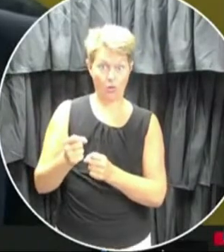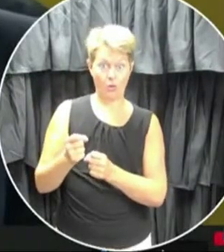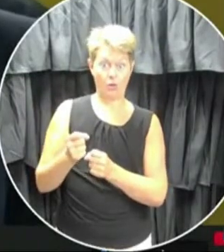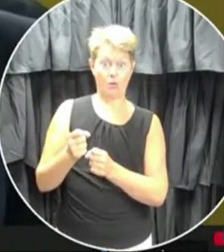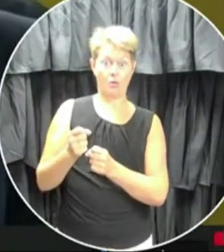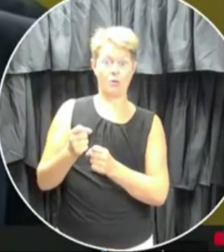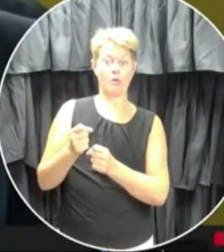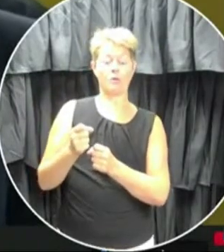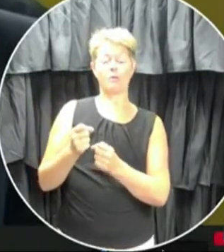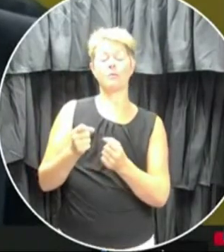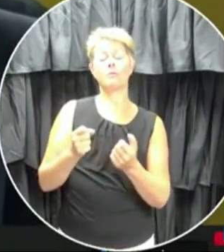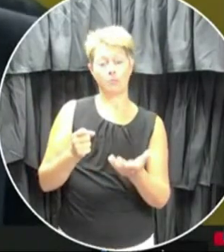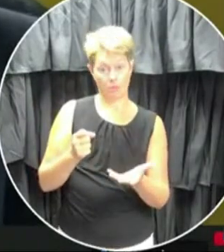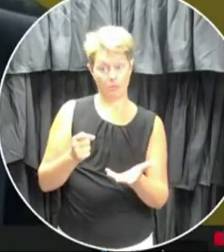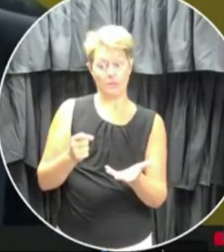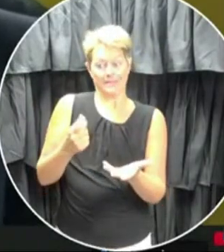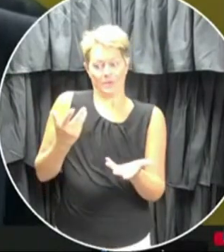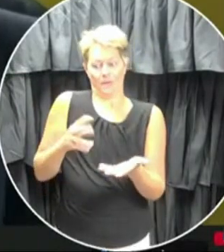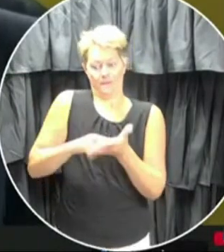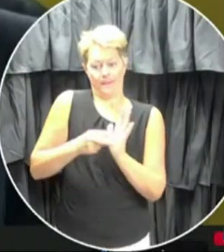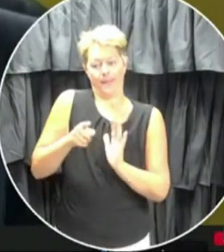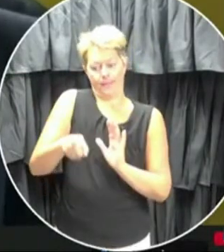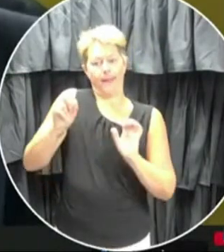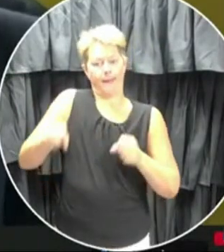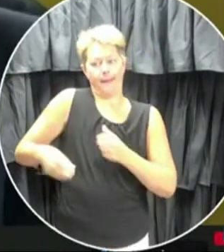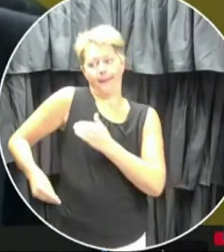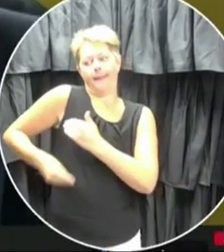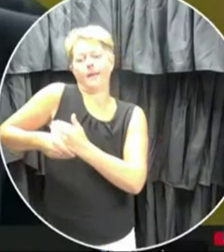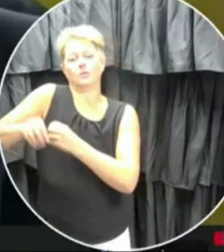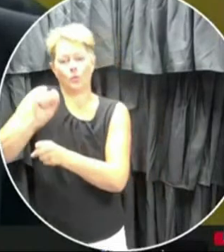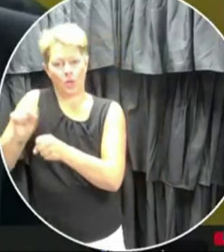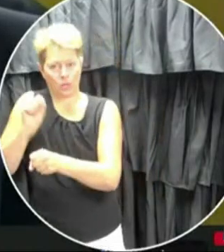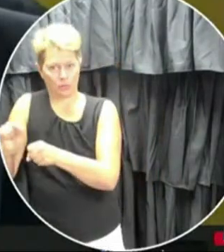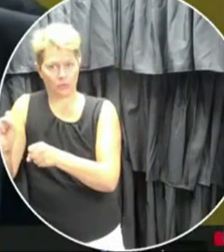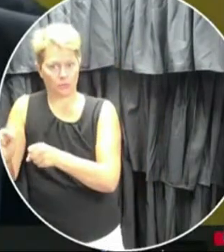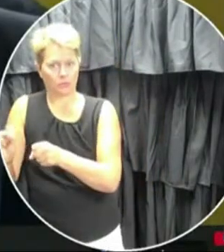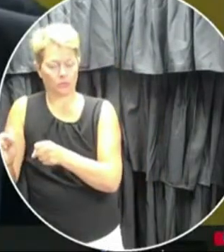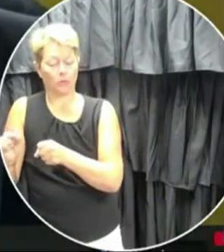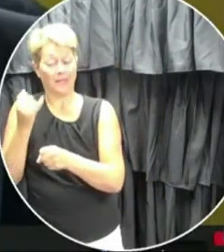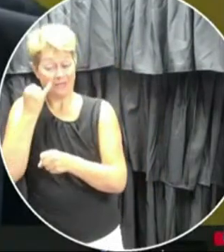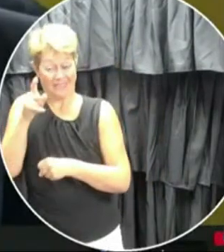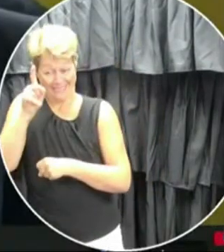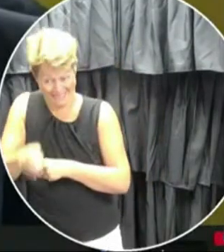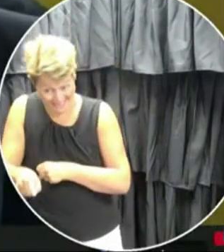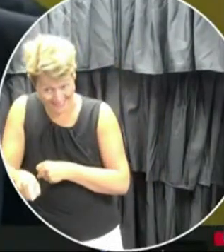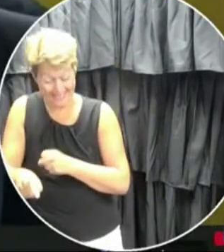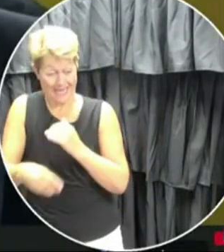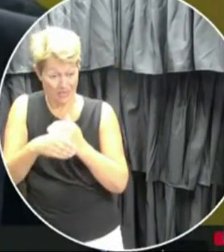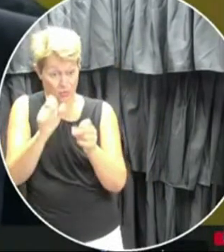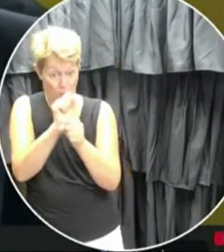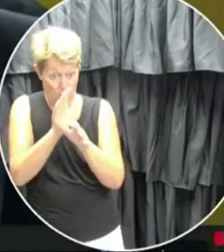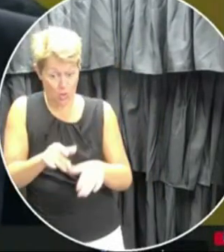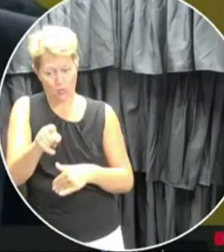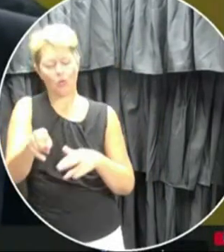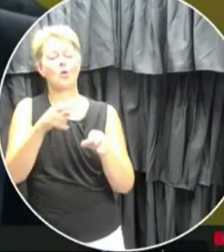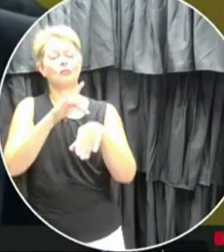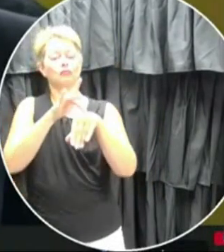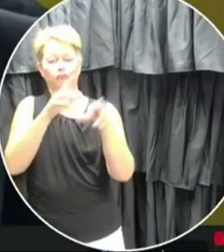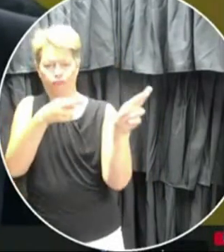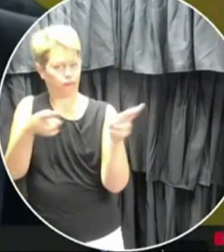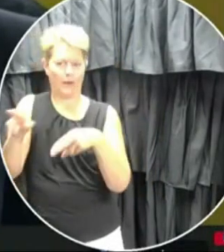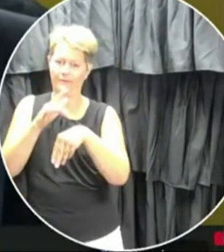As additional casual workers, we were prepared to deploy those as required, um, to meet, uh,